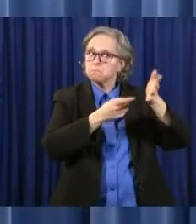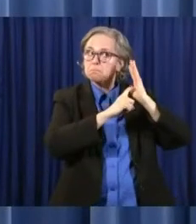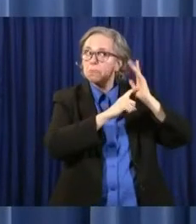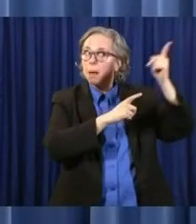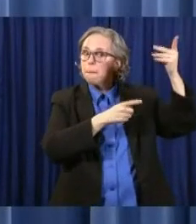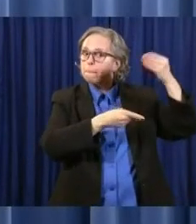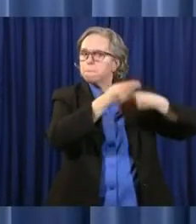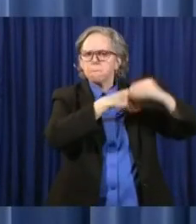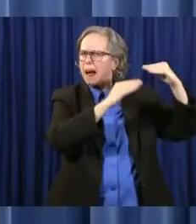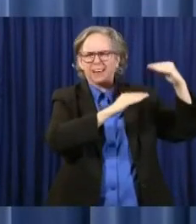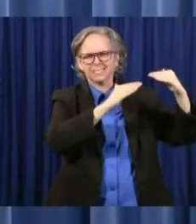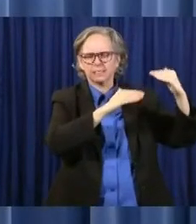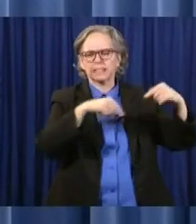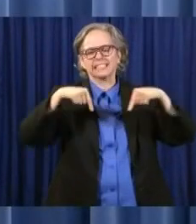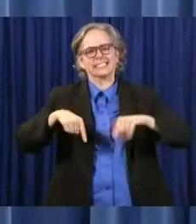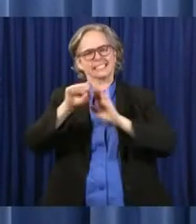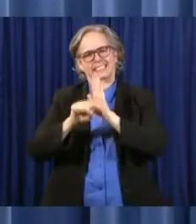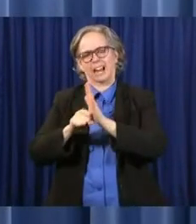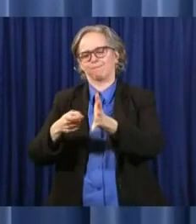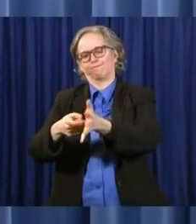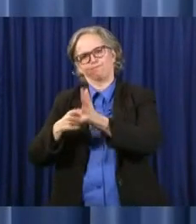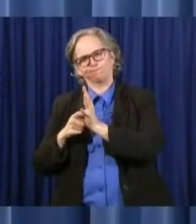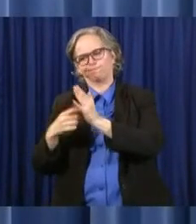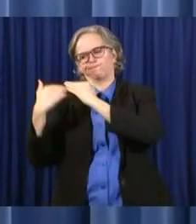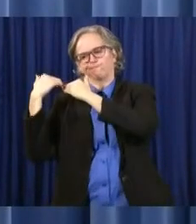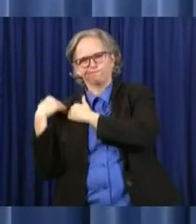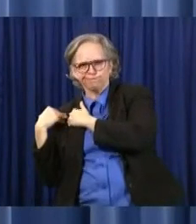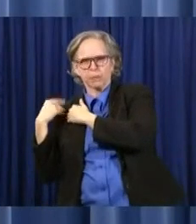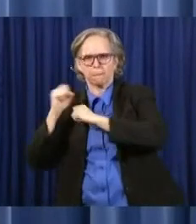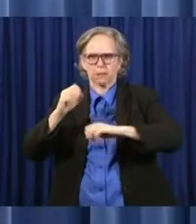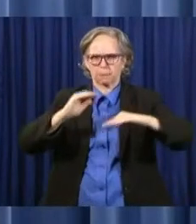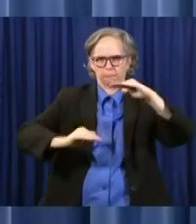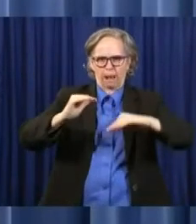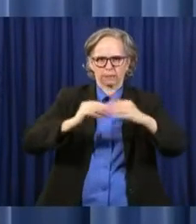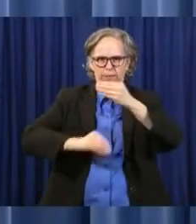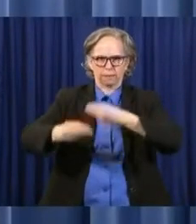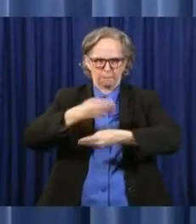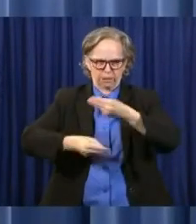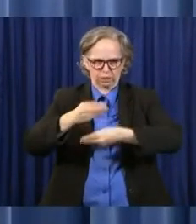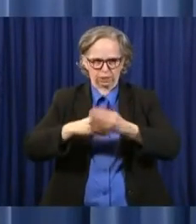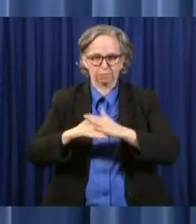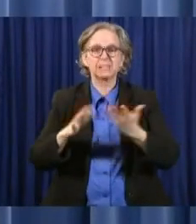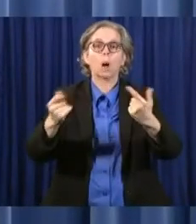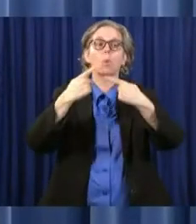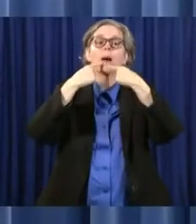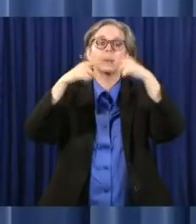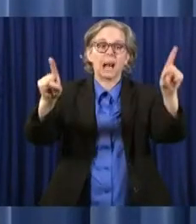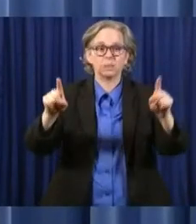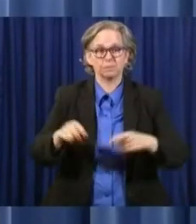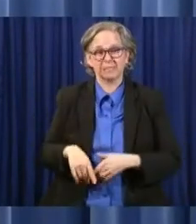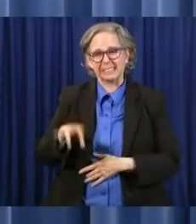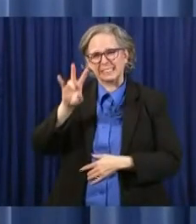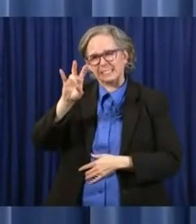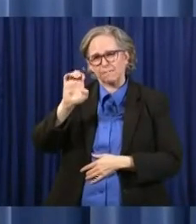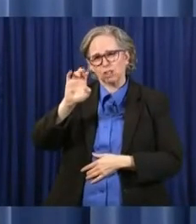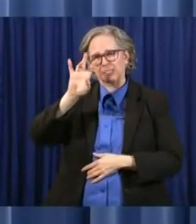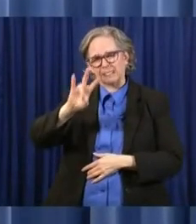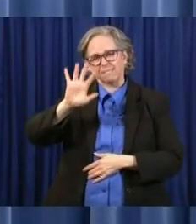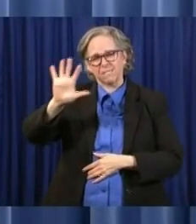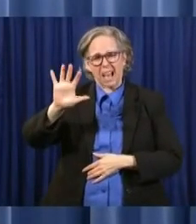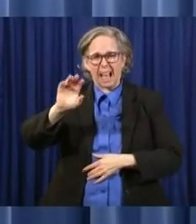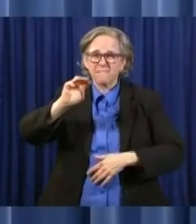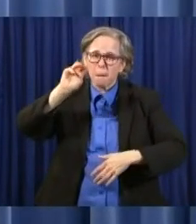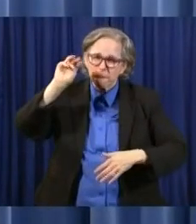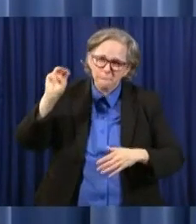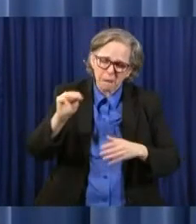So today, I am announcing a $775 million budget reduction in